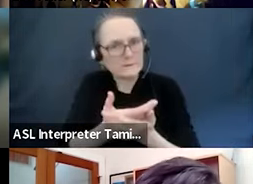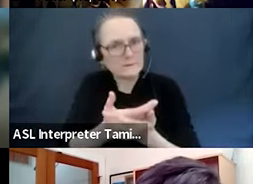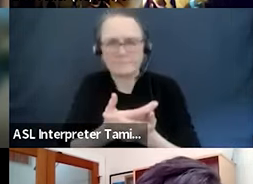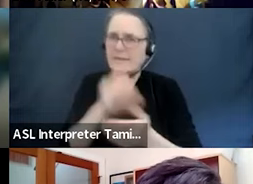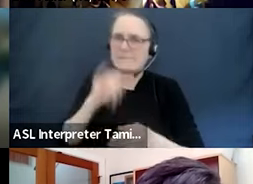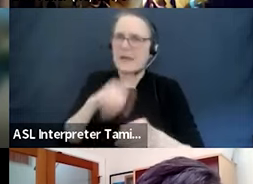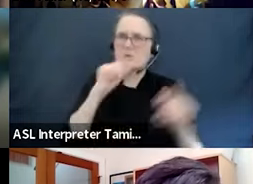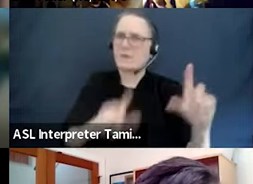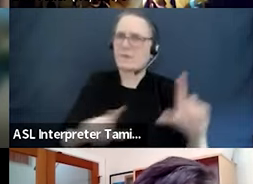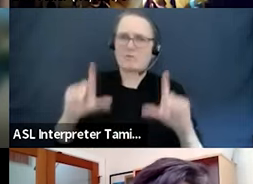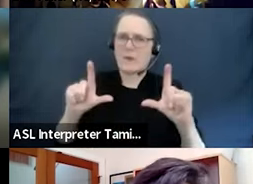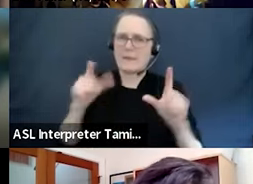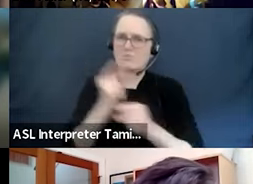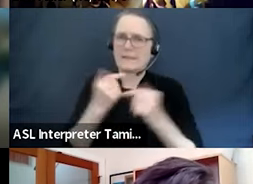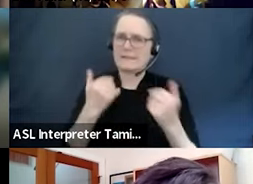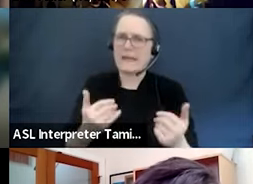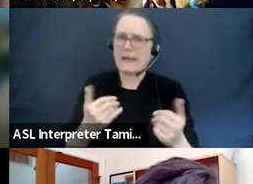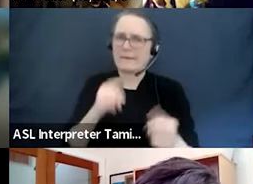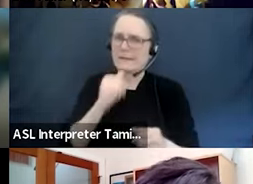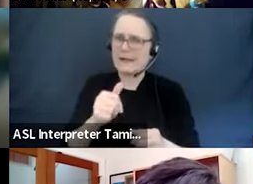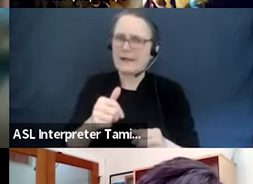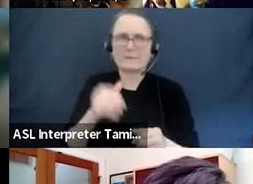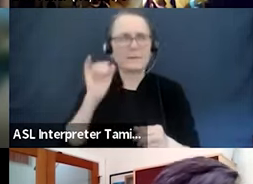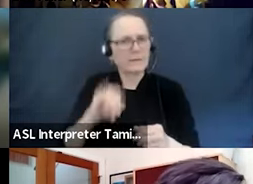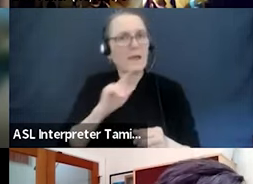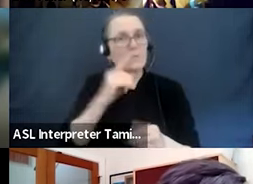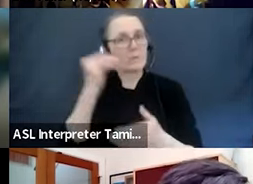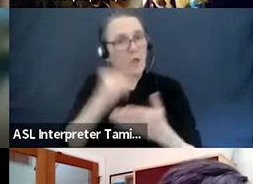a public good that should have public resources attached.